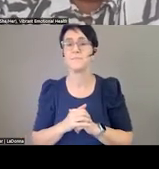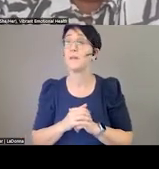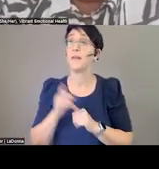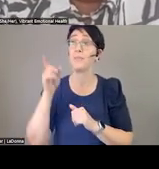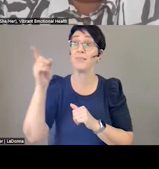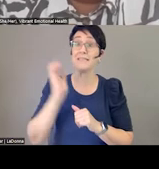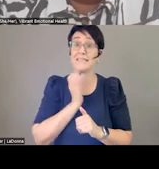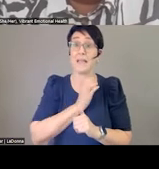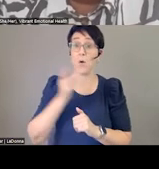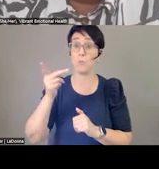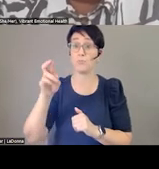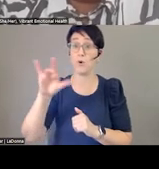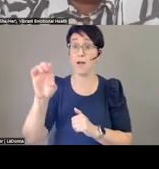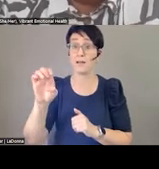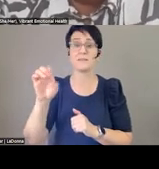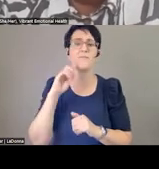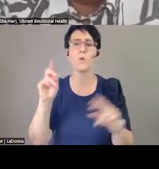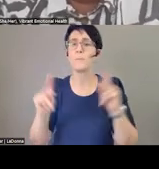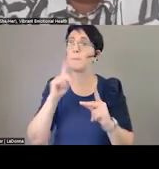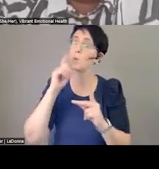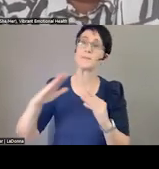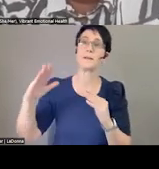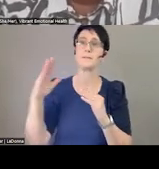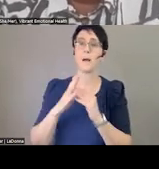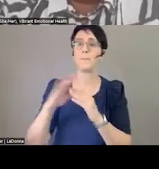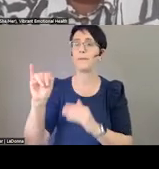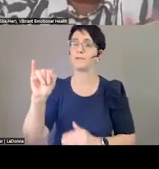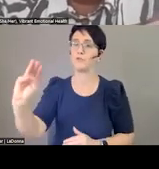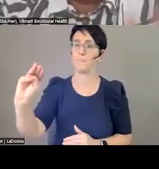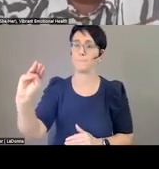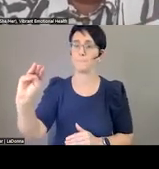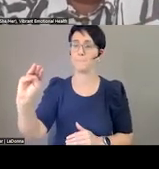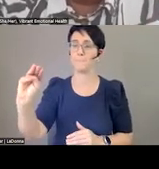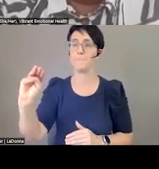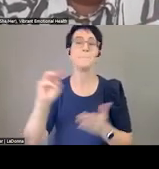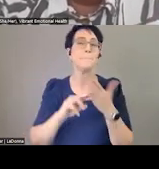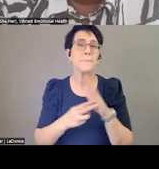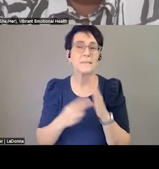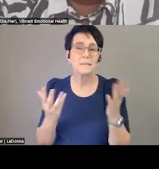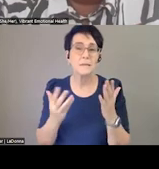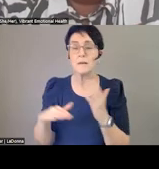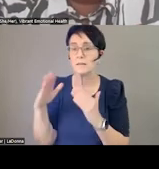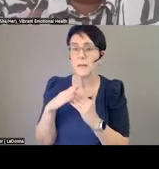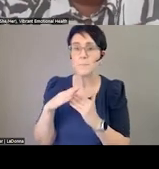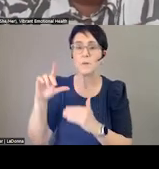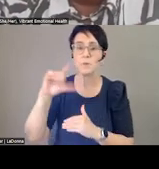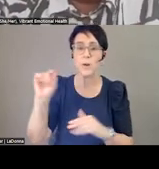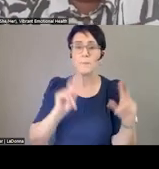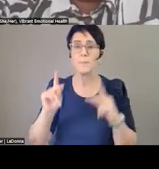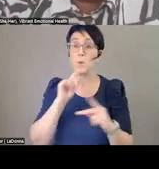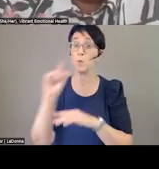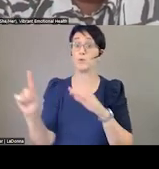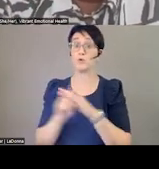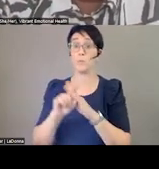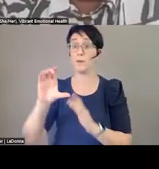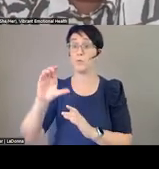for individuals who are top jammers and so those are the top 20 individuals that come to the crisis jam week